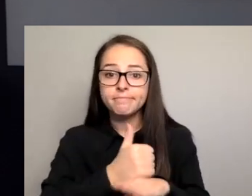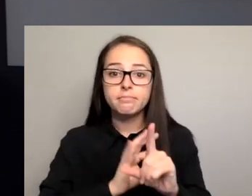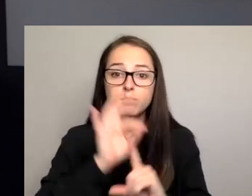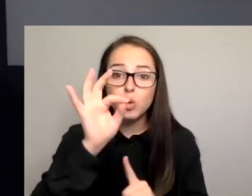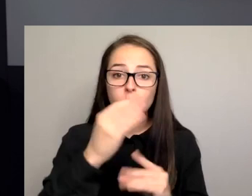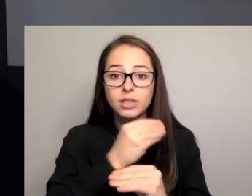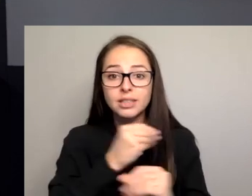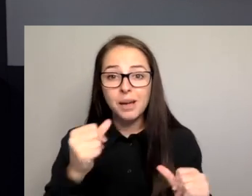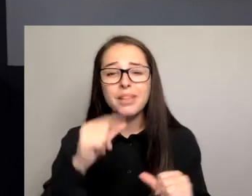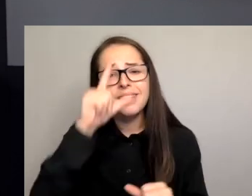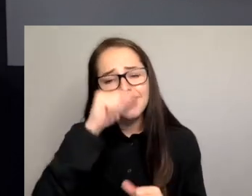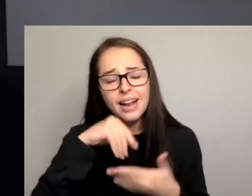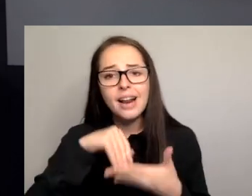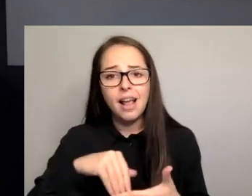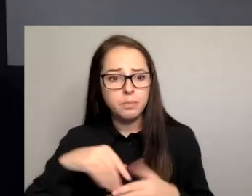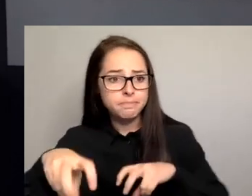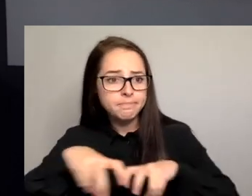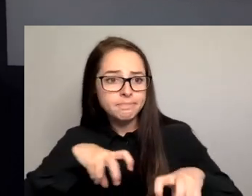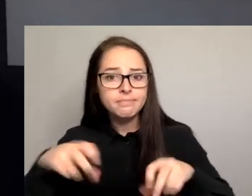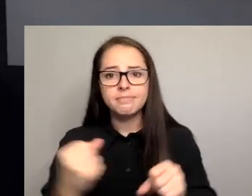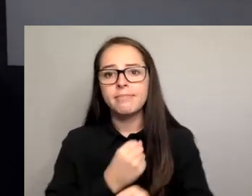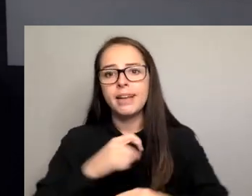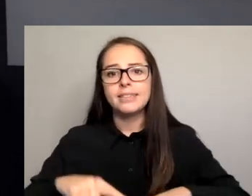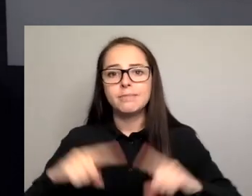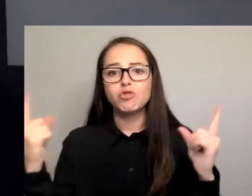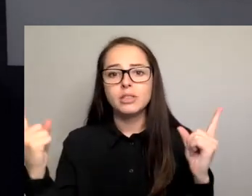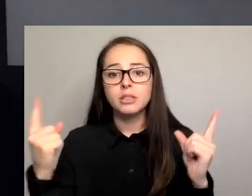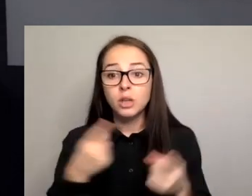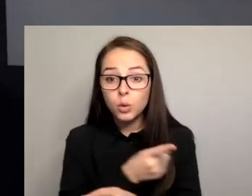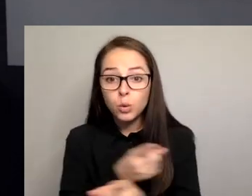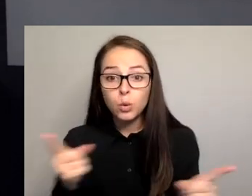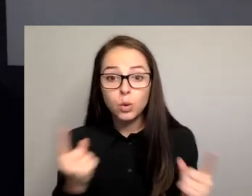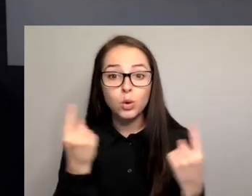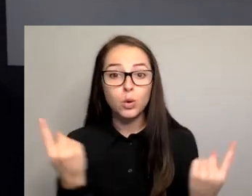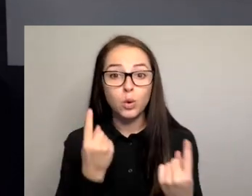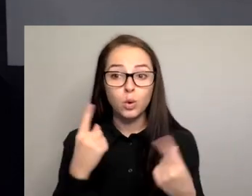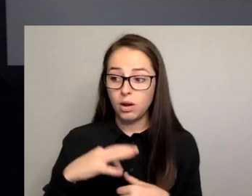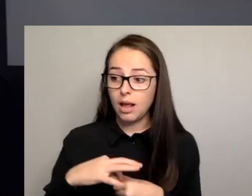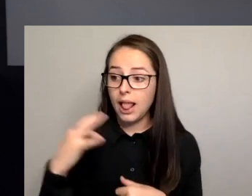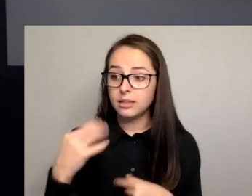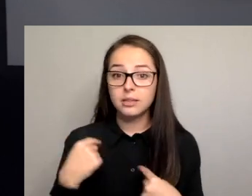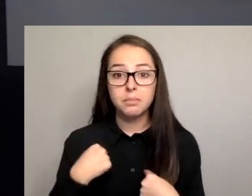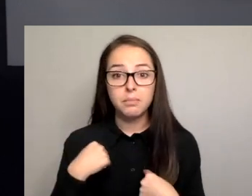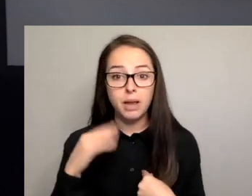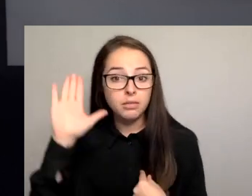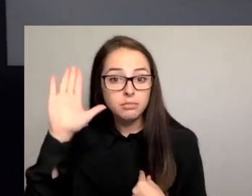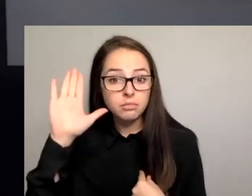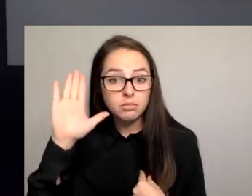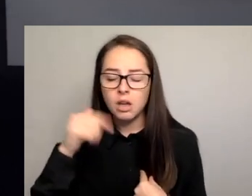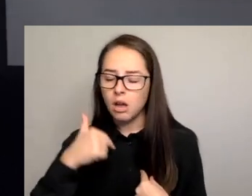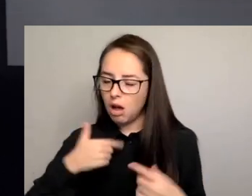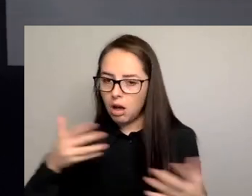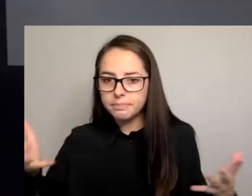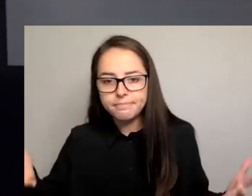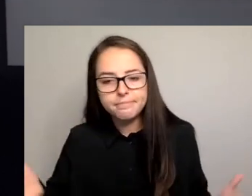difference. So for all of you today who are elected, I urge you if your local government has